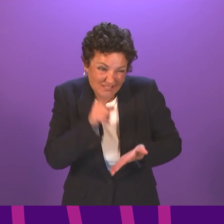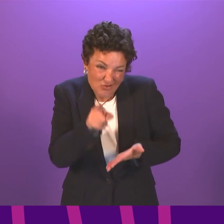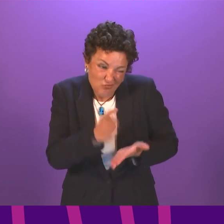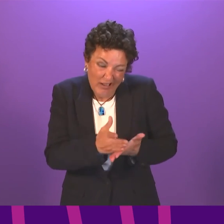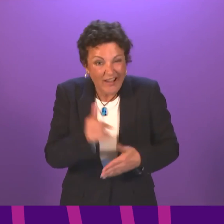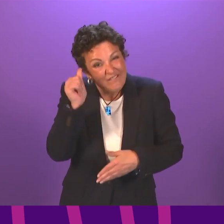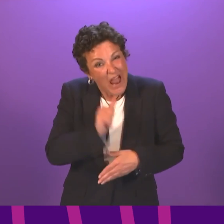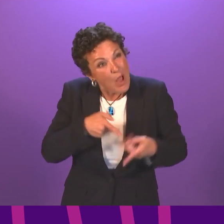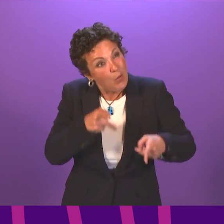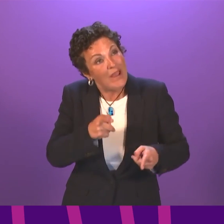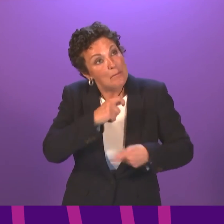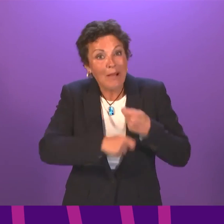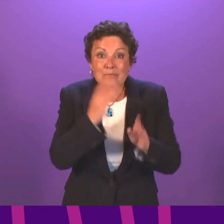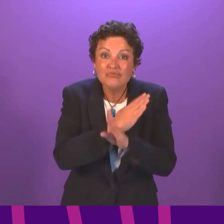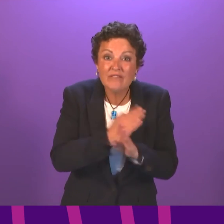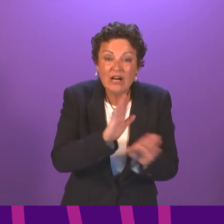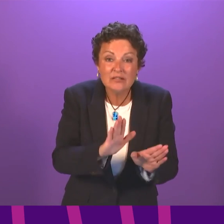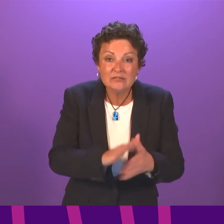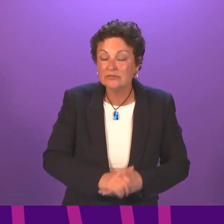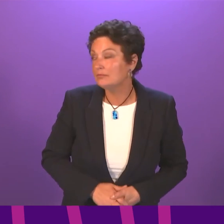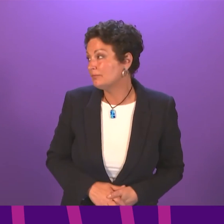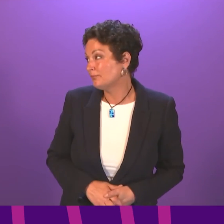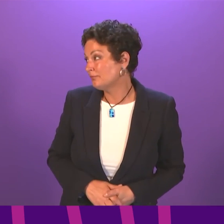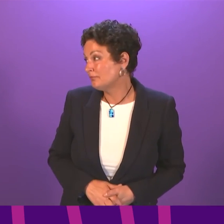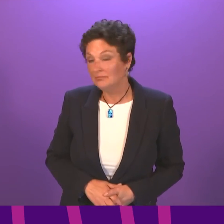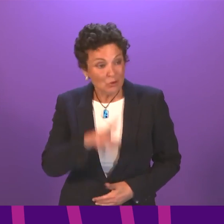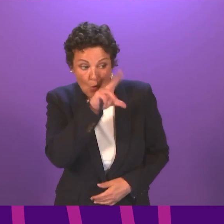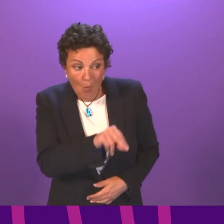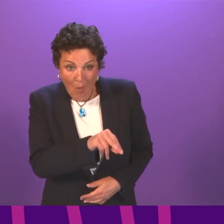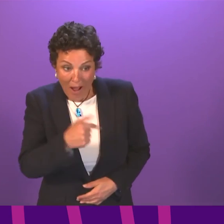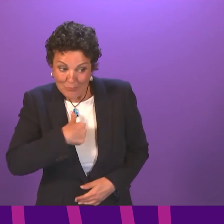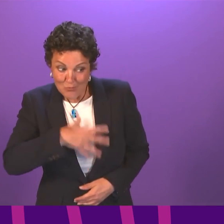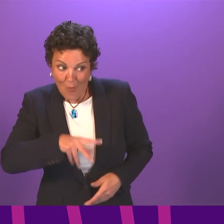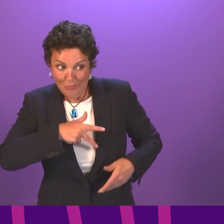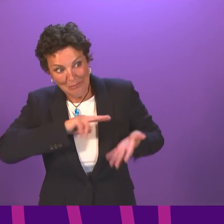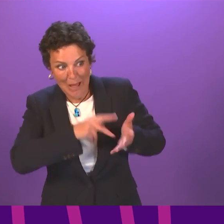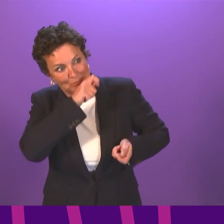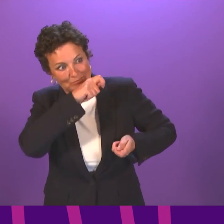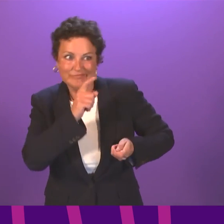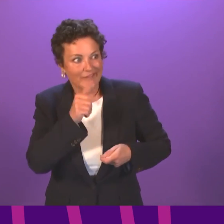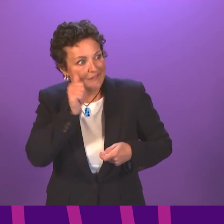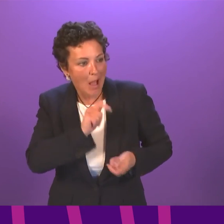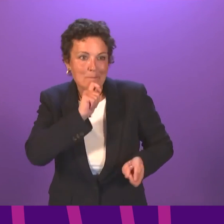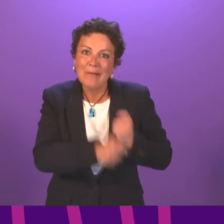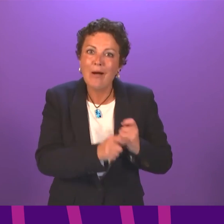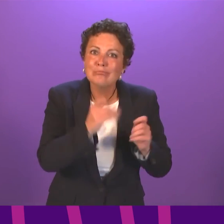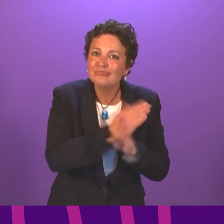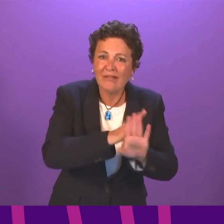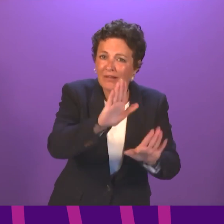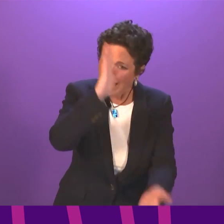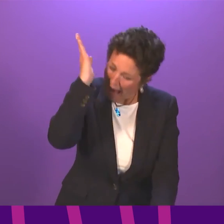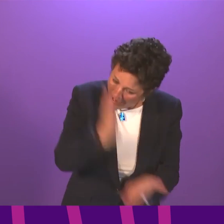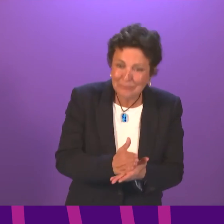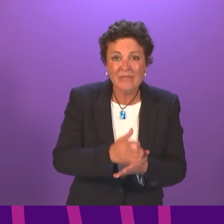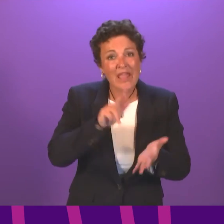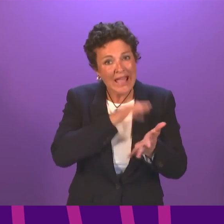No, but I think it is important and right that we are vigilant around that. It is essential that the NHS provides the